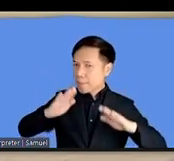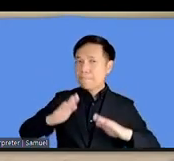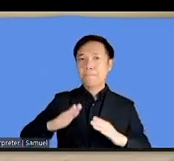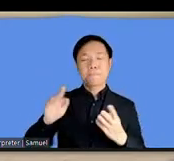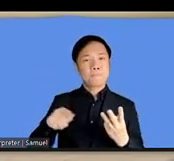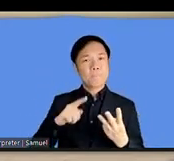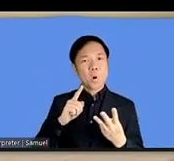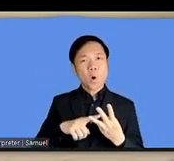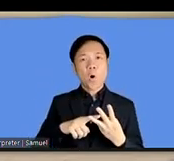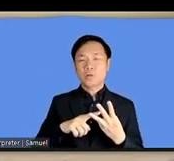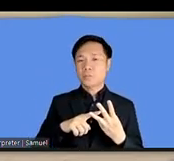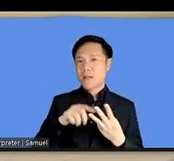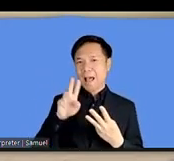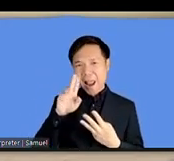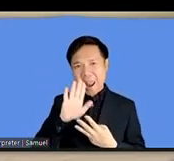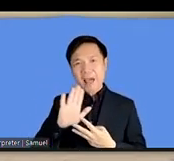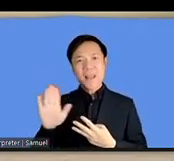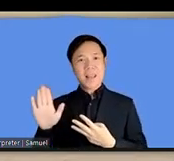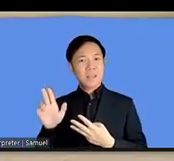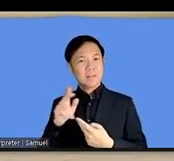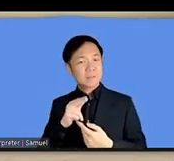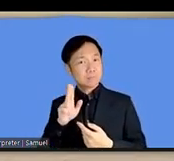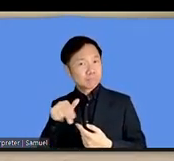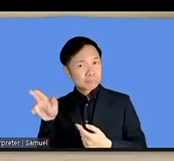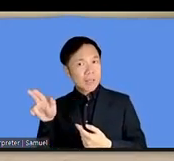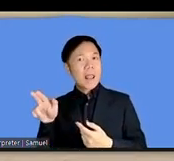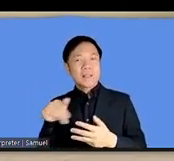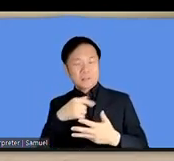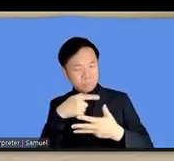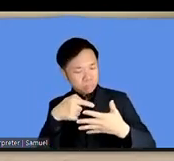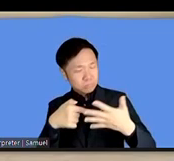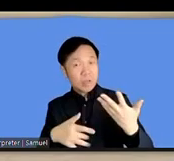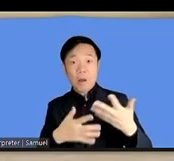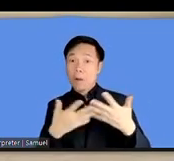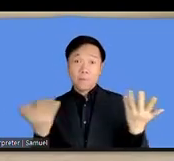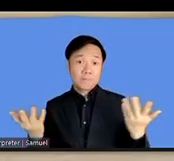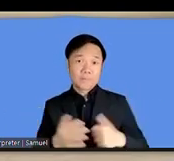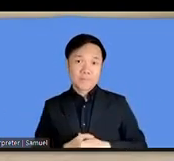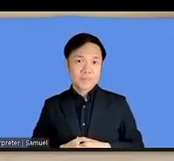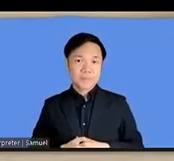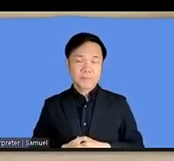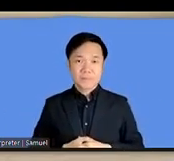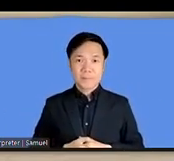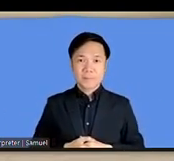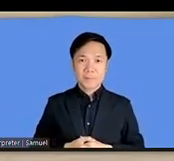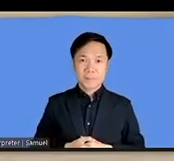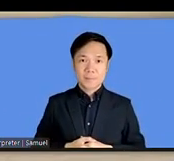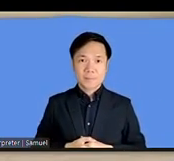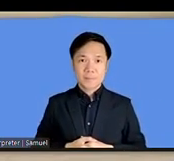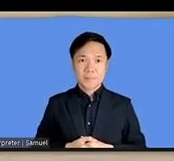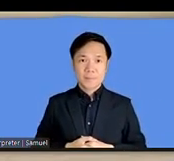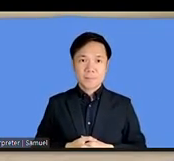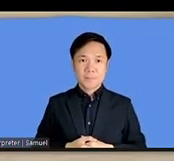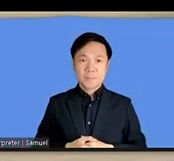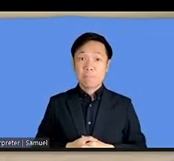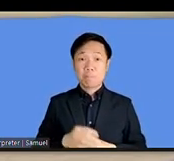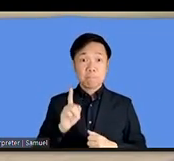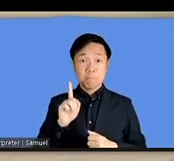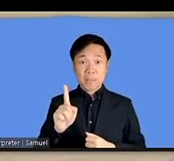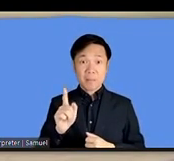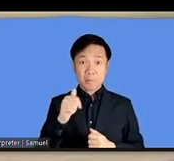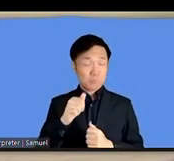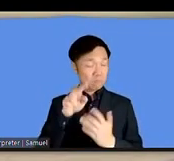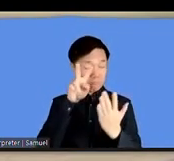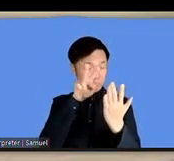the menus were there they are supposed to be there but the problem with the screen reader was that